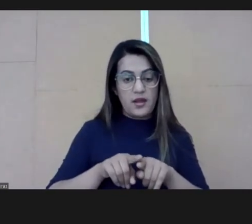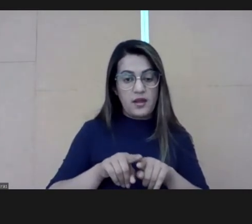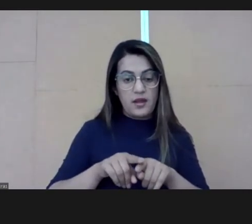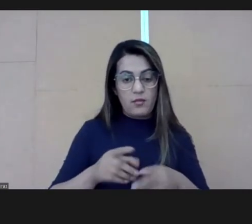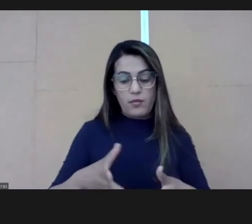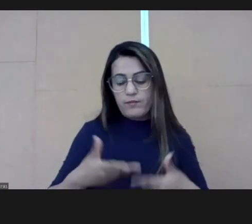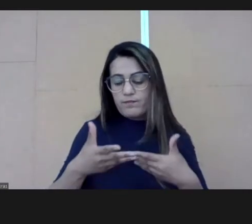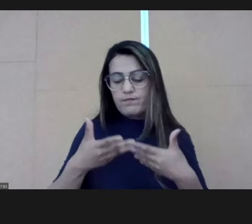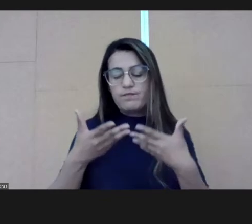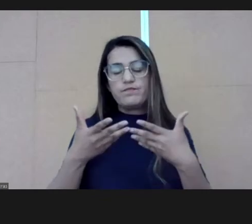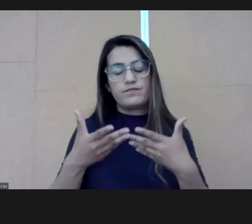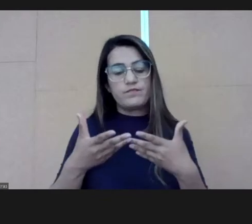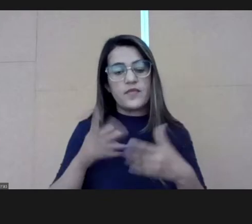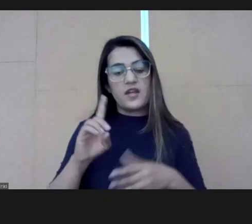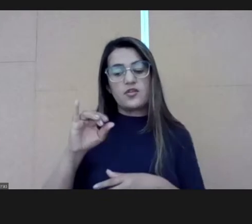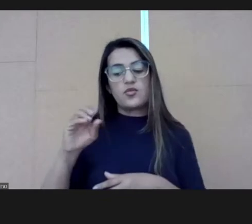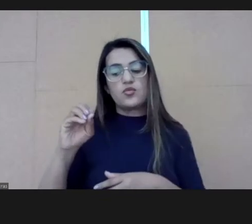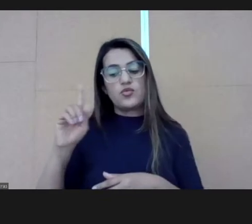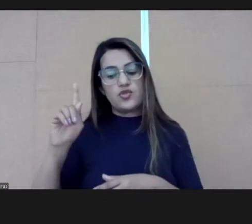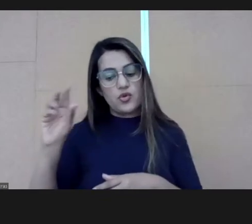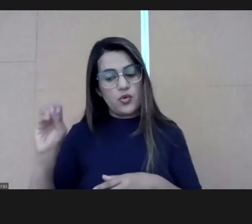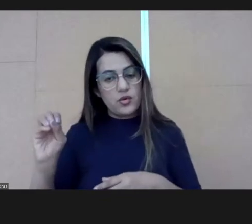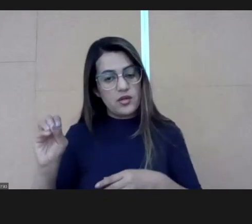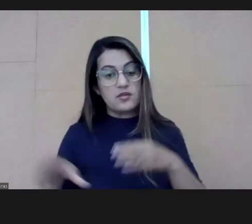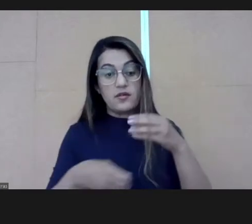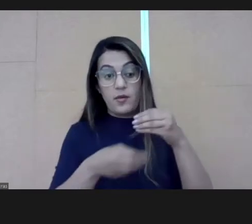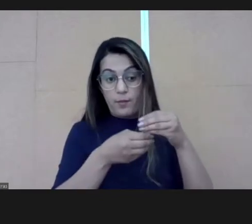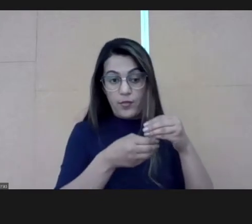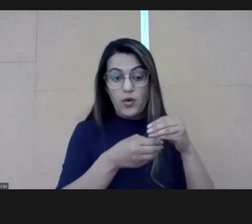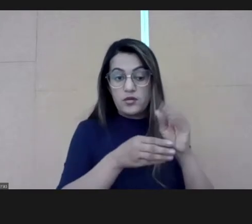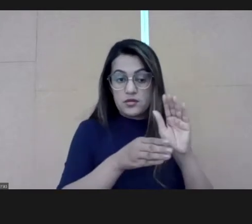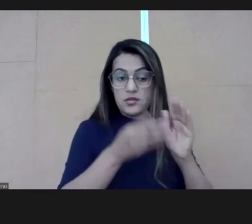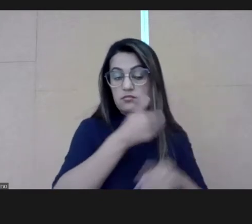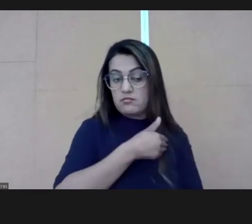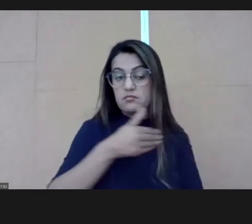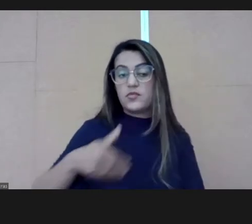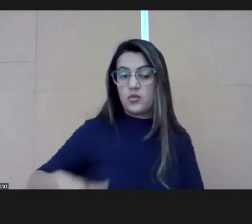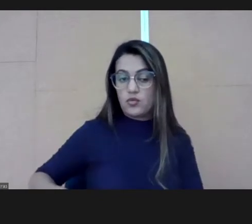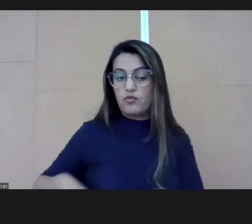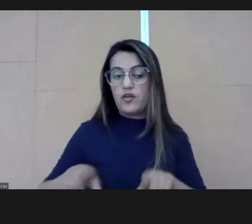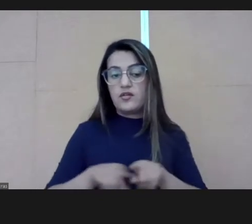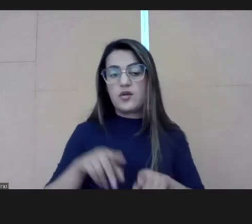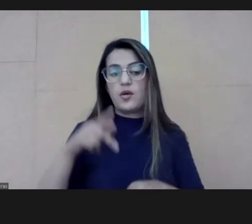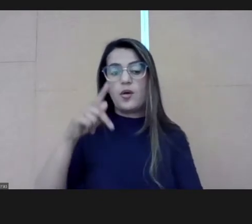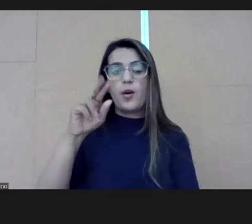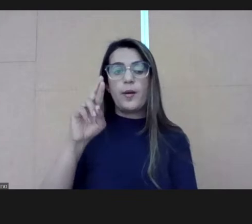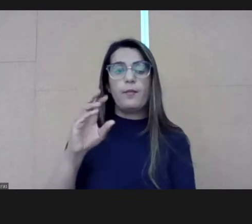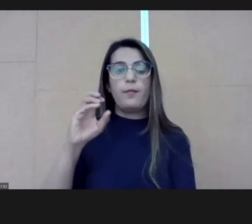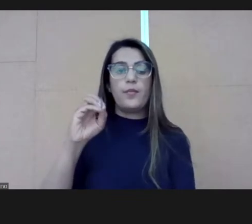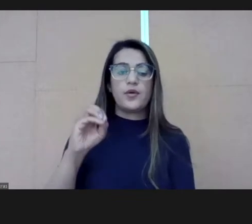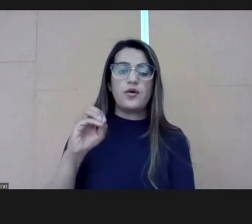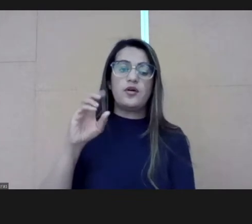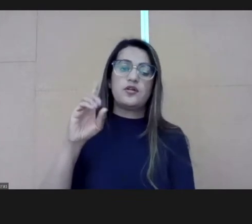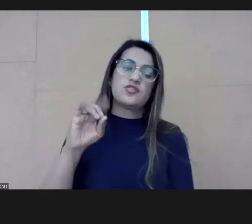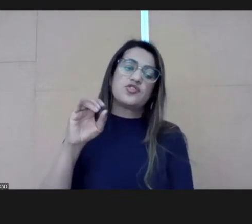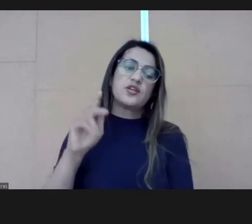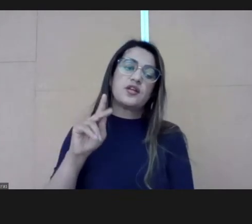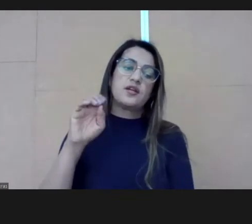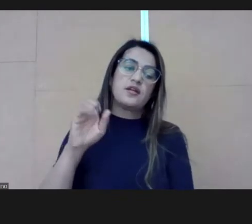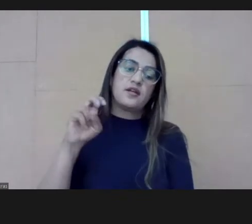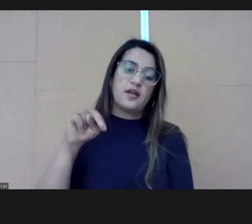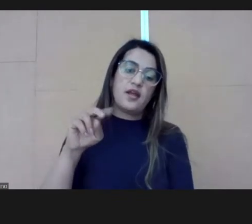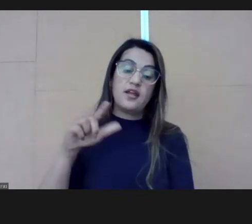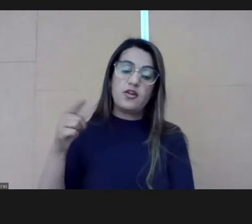and bring some reflections that were not in the government, like